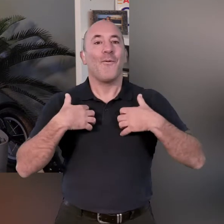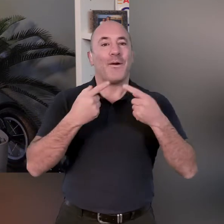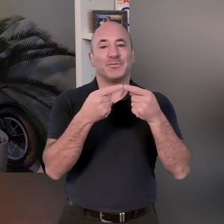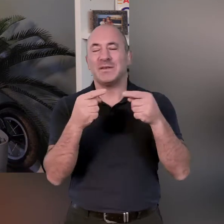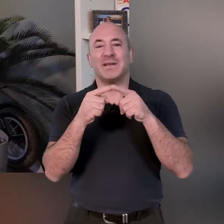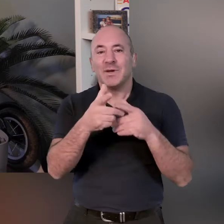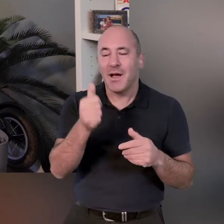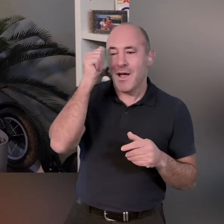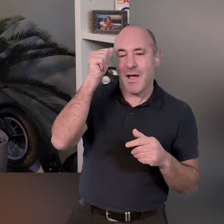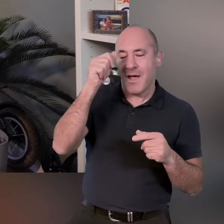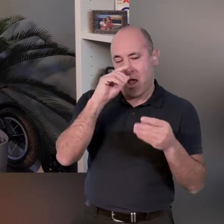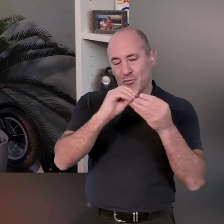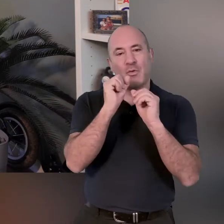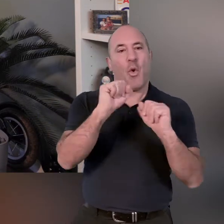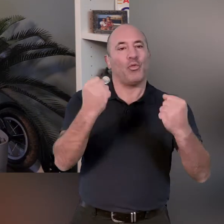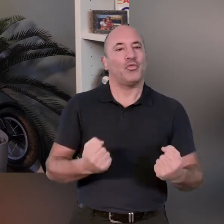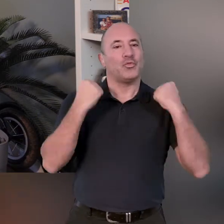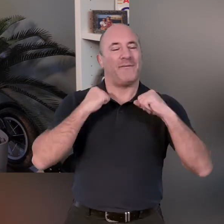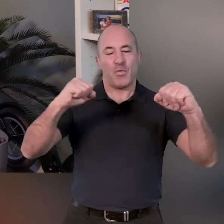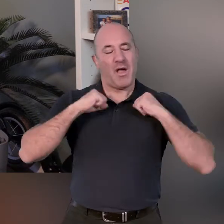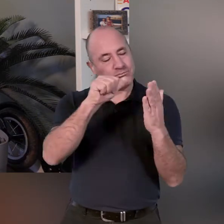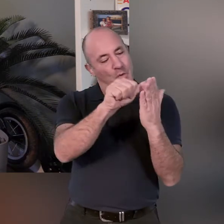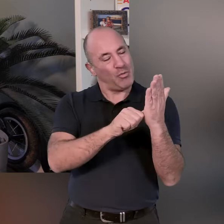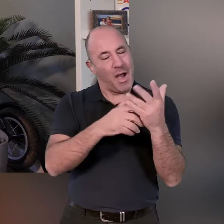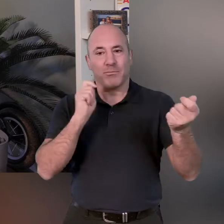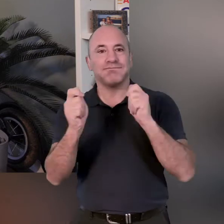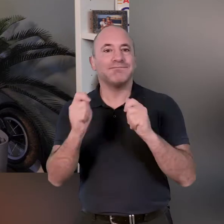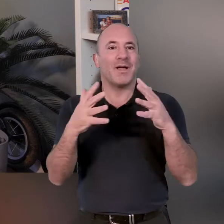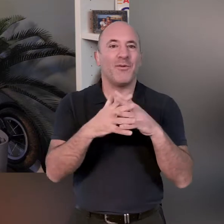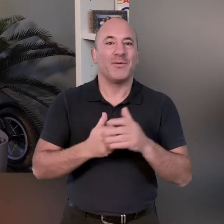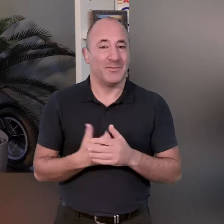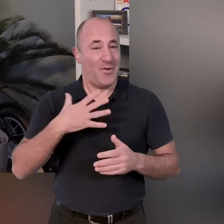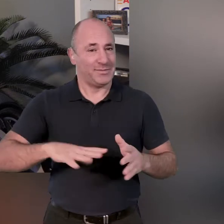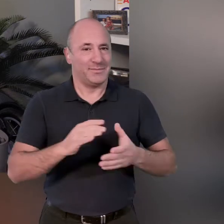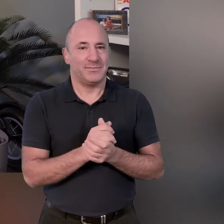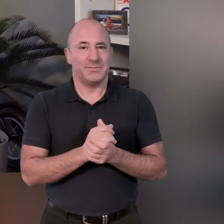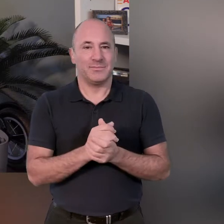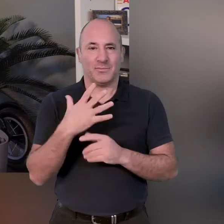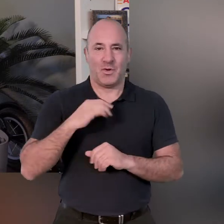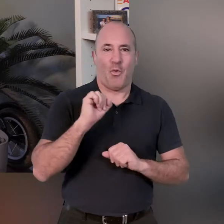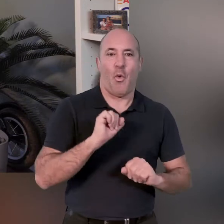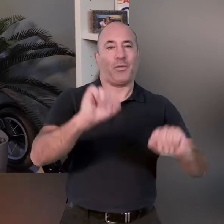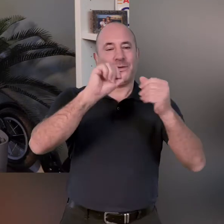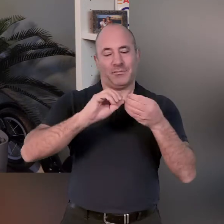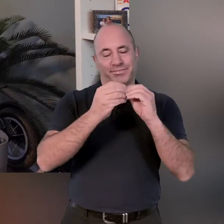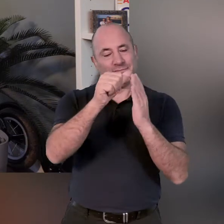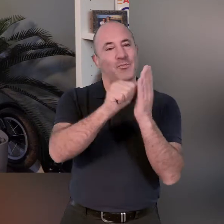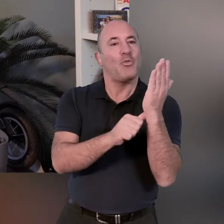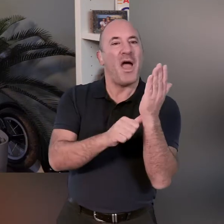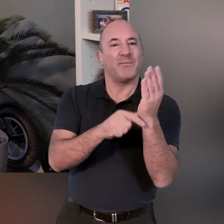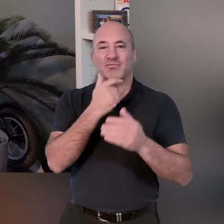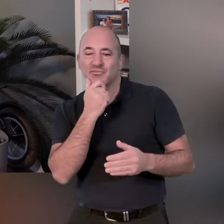keep things different and show you different ways you can make a program and that's exactly what we want to do we want to have you